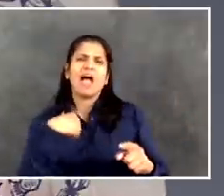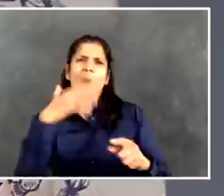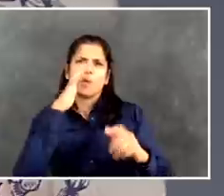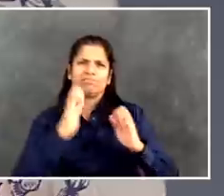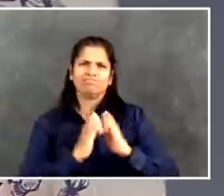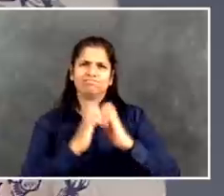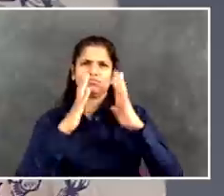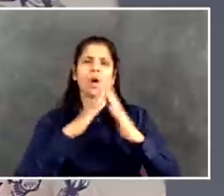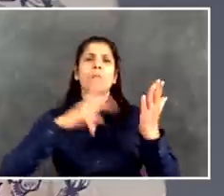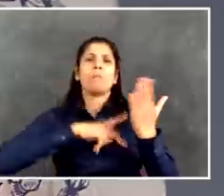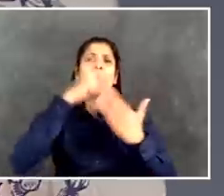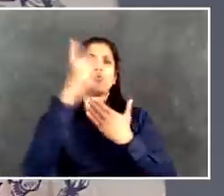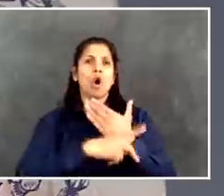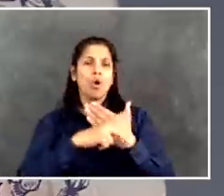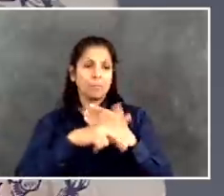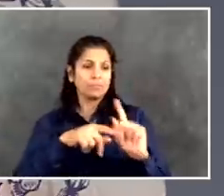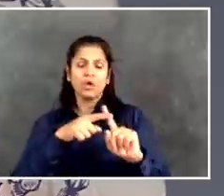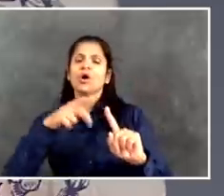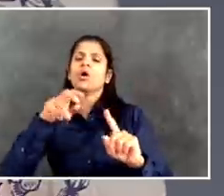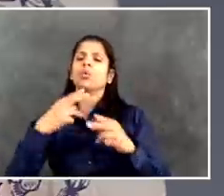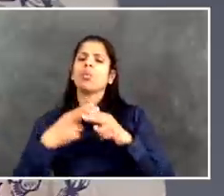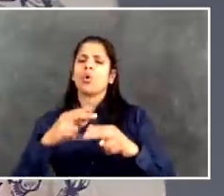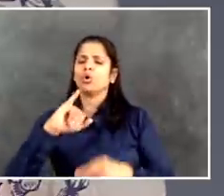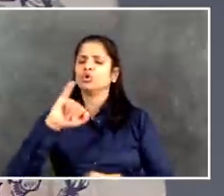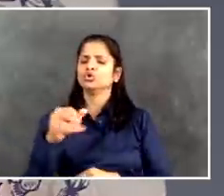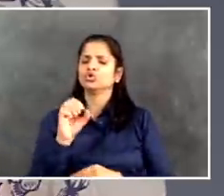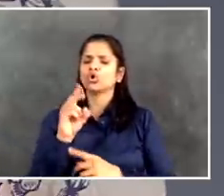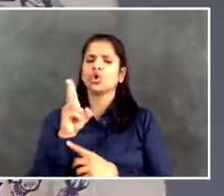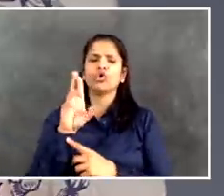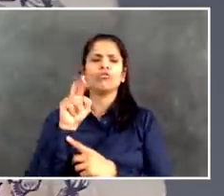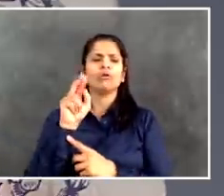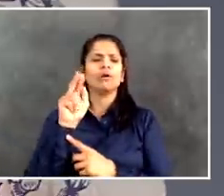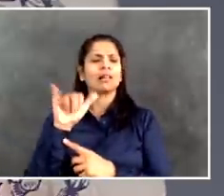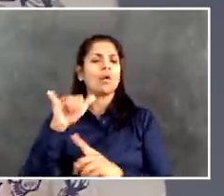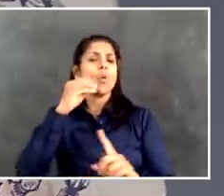In terms of Ms. Feinberg, I don't understand